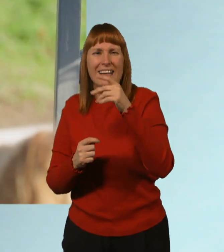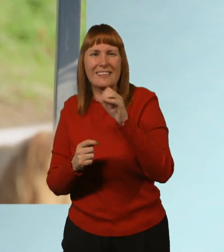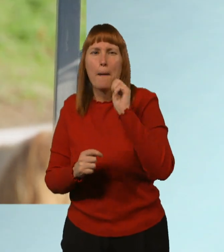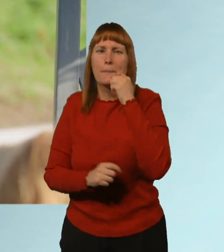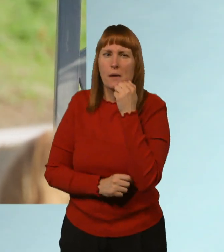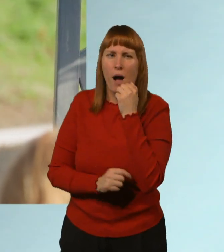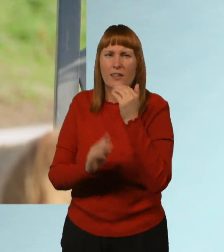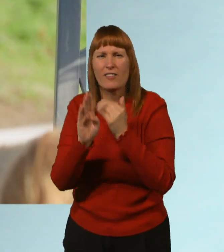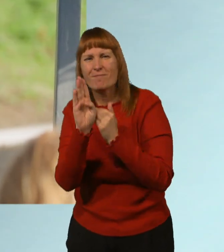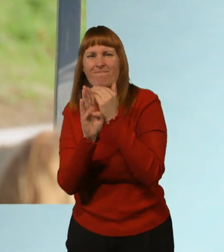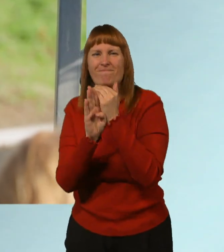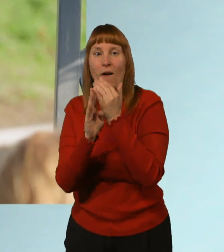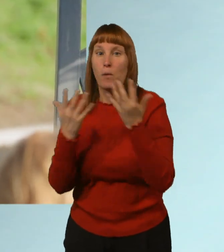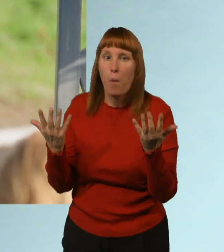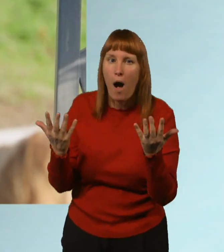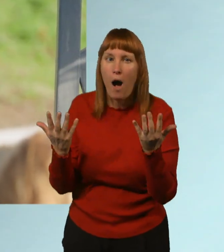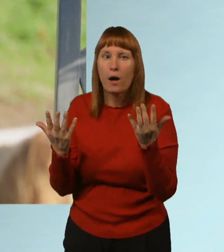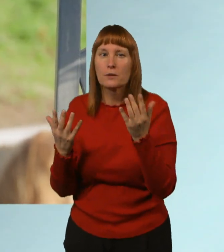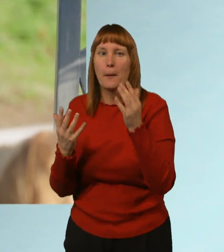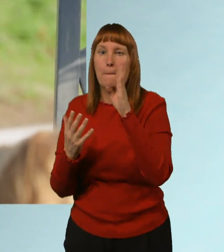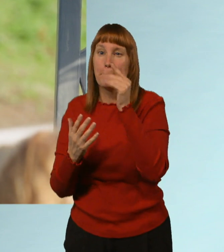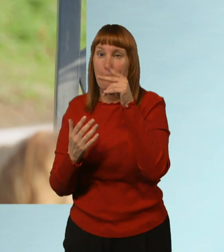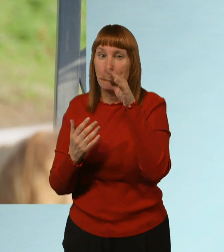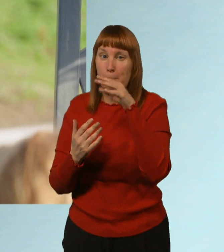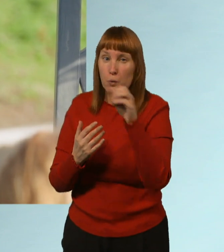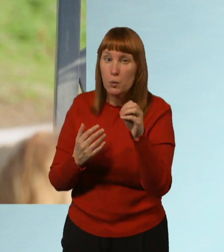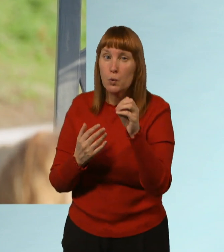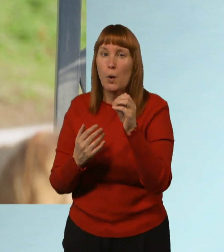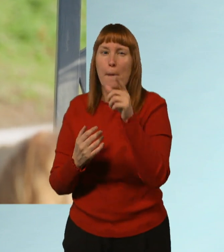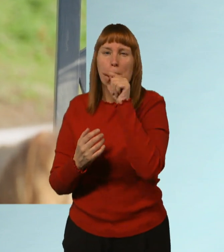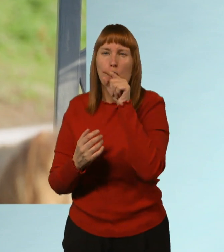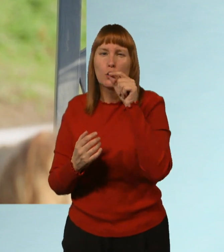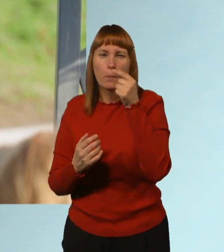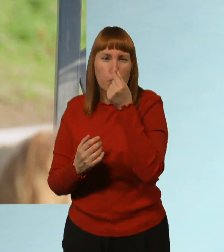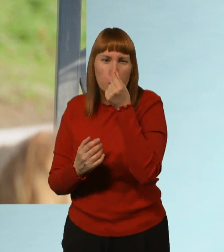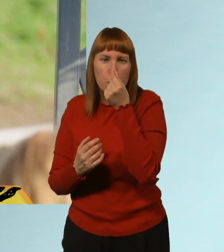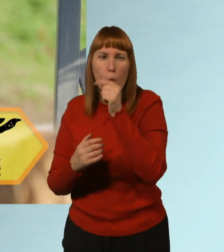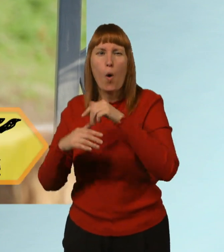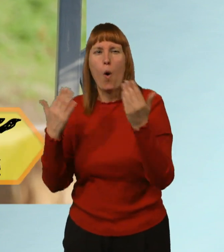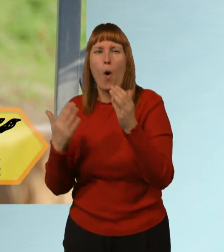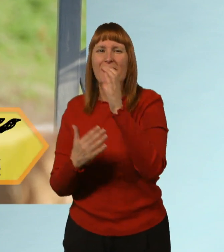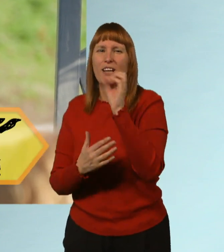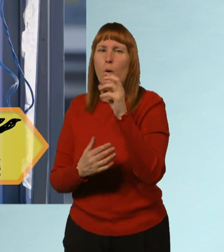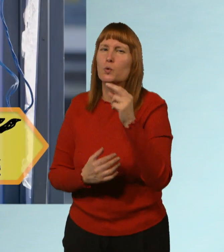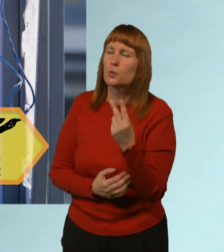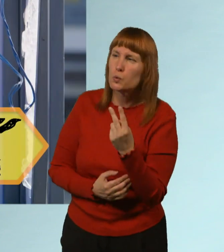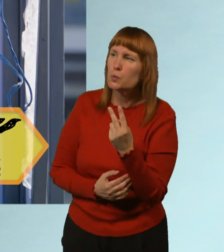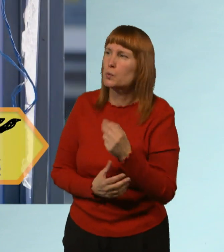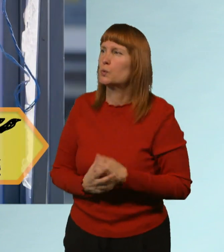amounts of what? Is it bamboo, bird poo, or CO2?